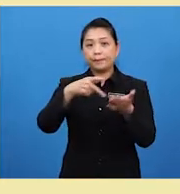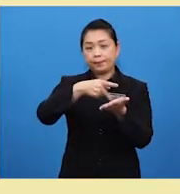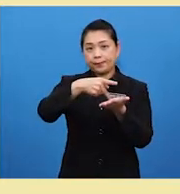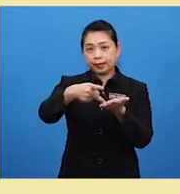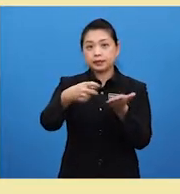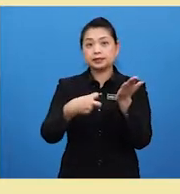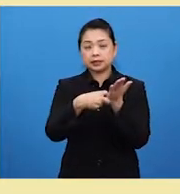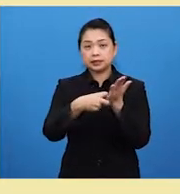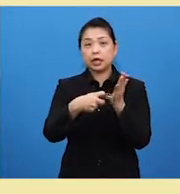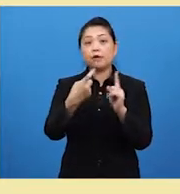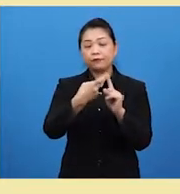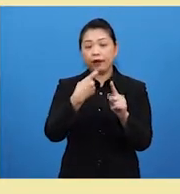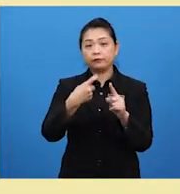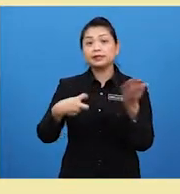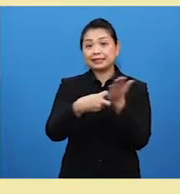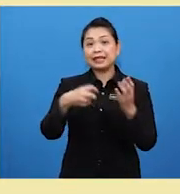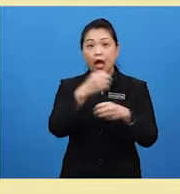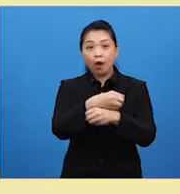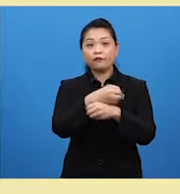ticket from the ticket office.